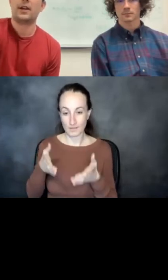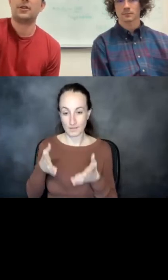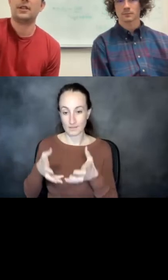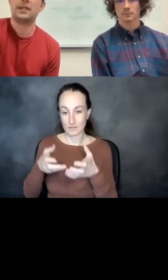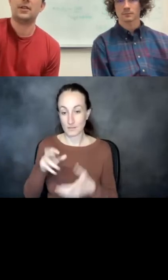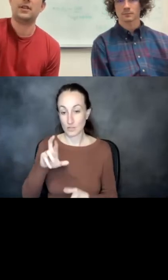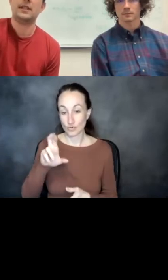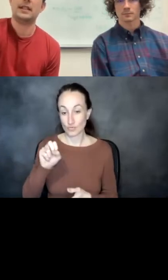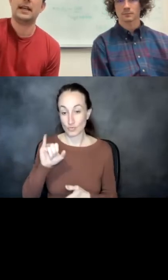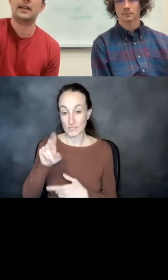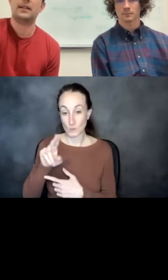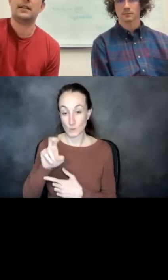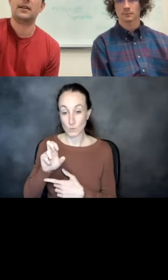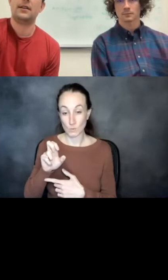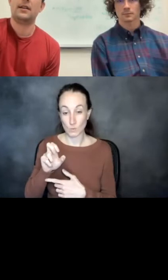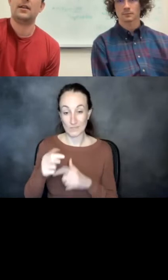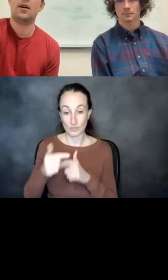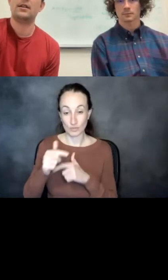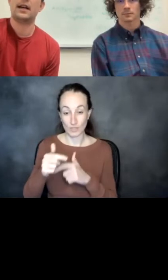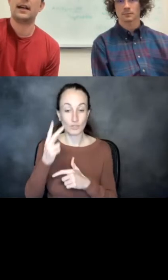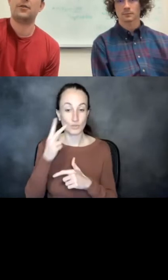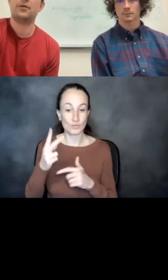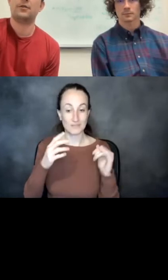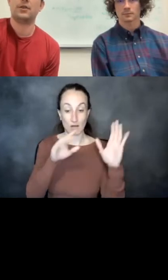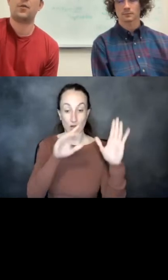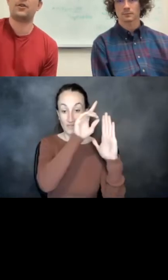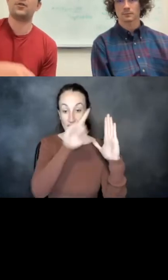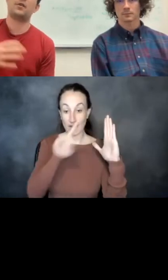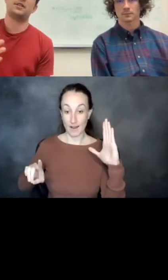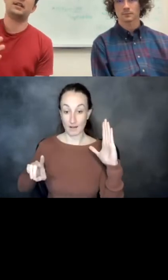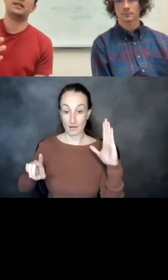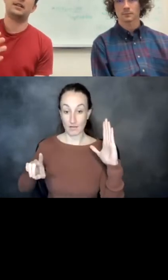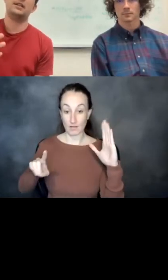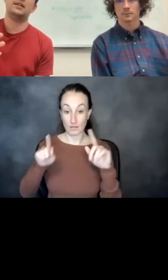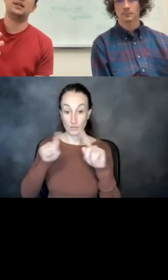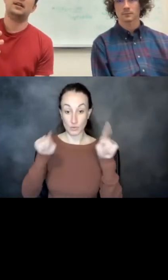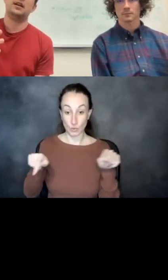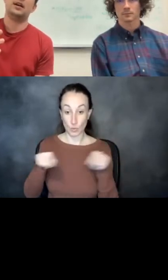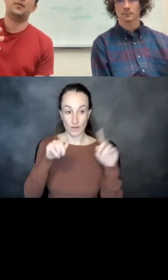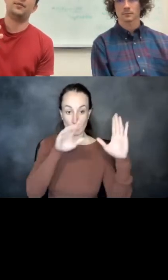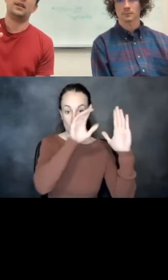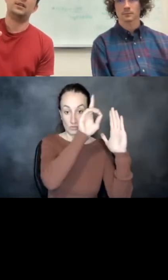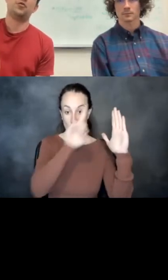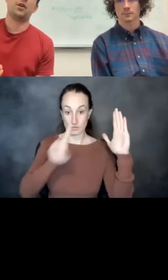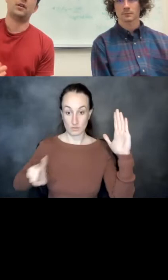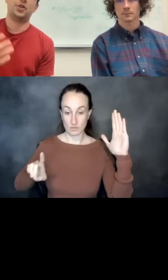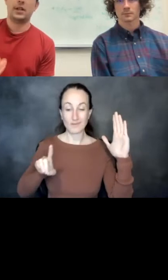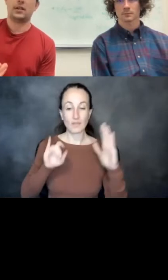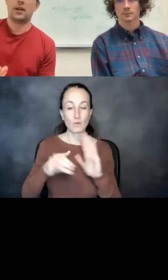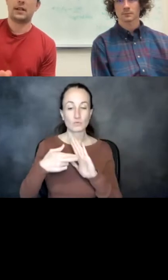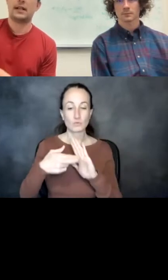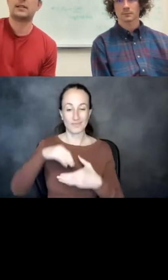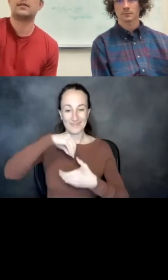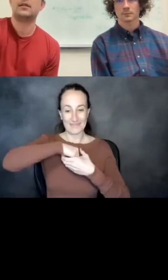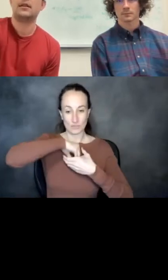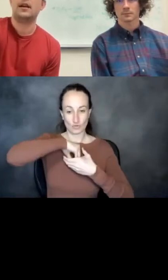interactions, you can see that the on-diagonal squares represent the intra-chain